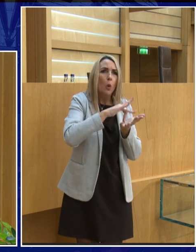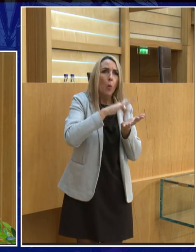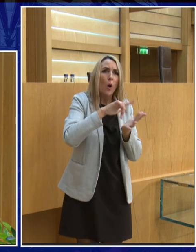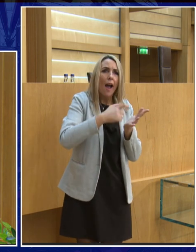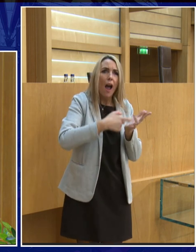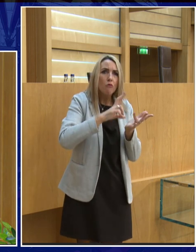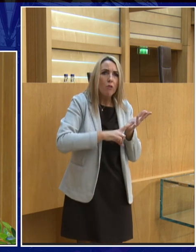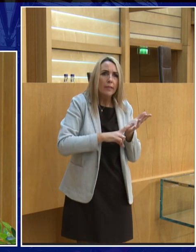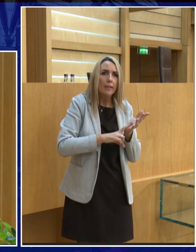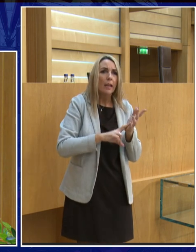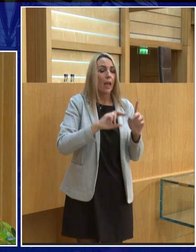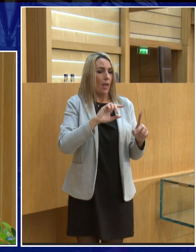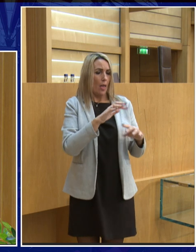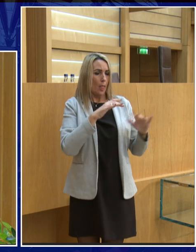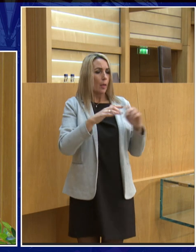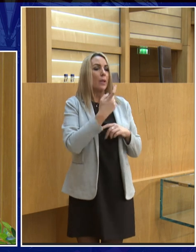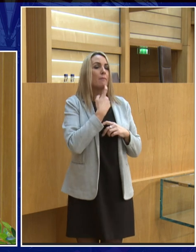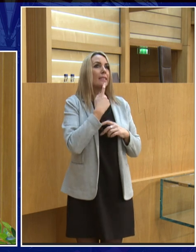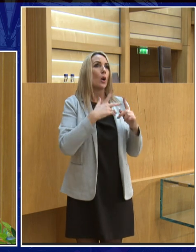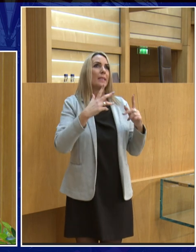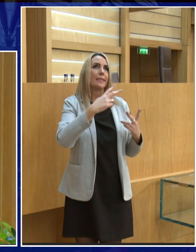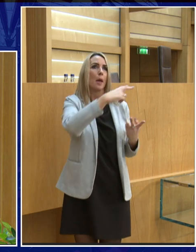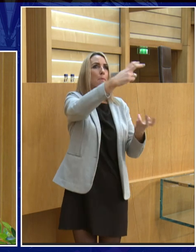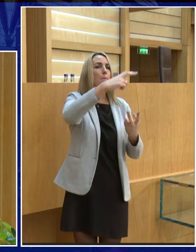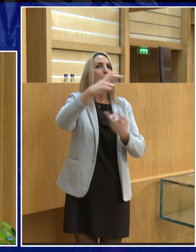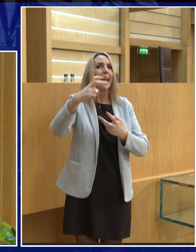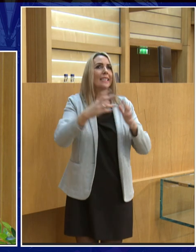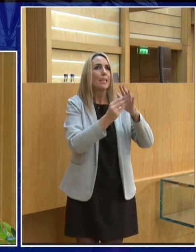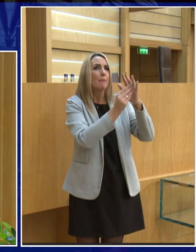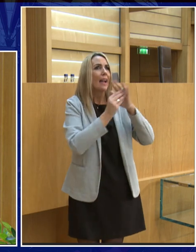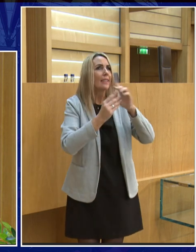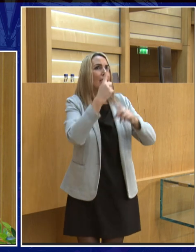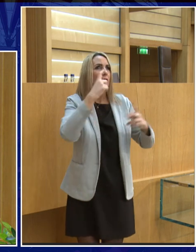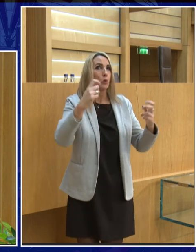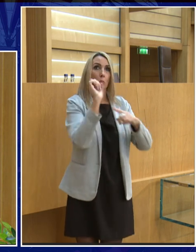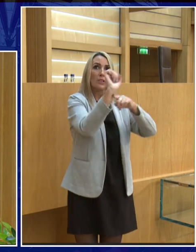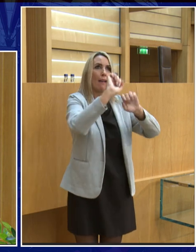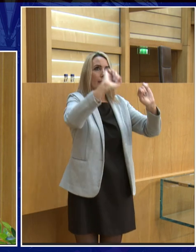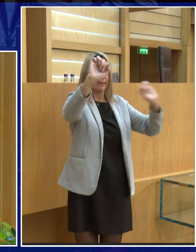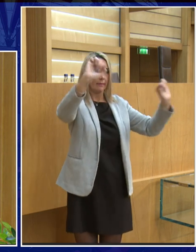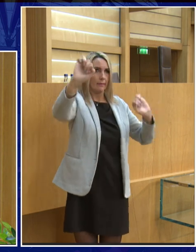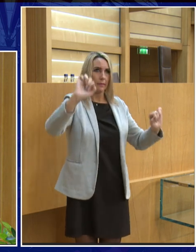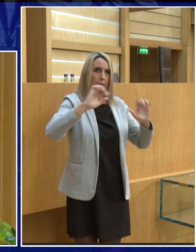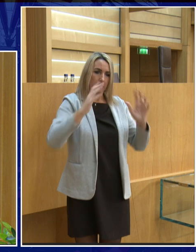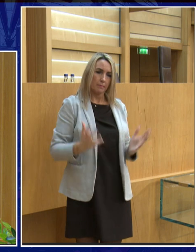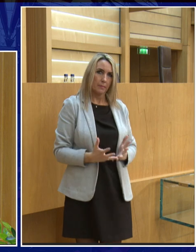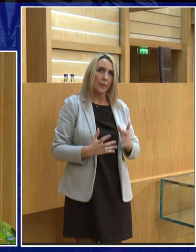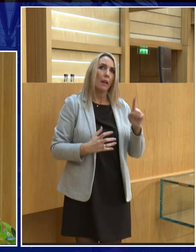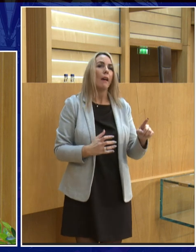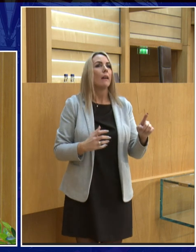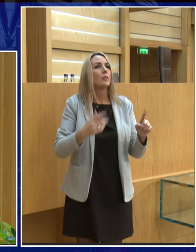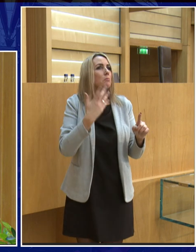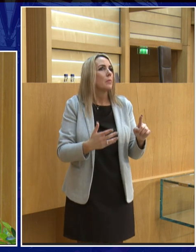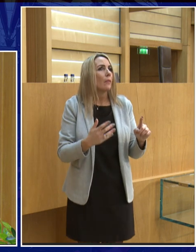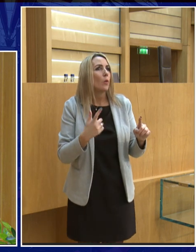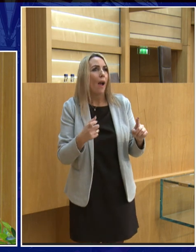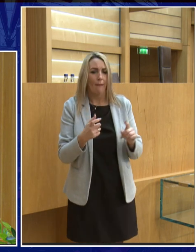and it's that liquid metal core that gives us our magnetic field that protects us from all sorts of things out there so we have a magnetic field if